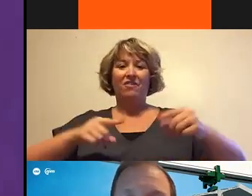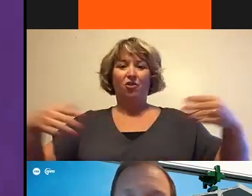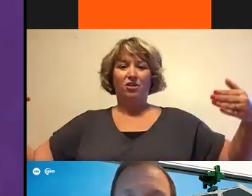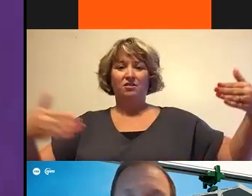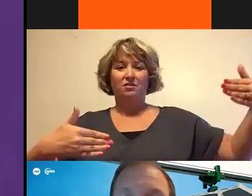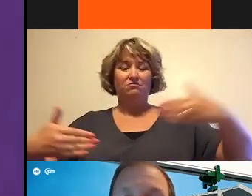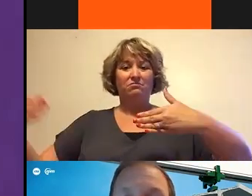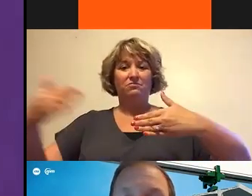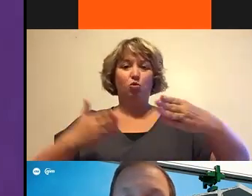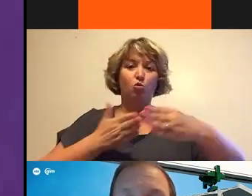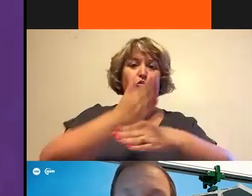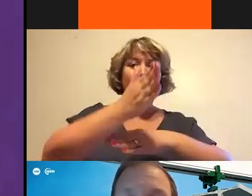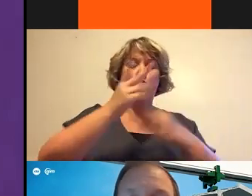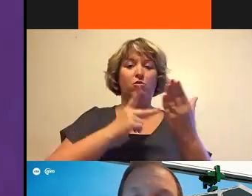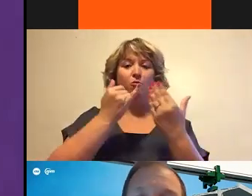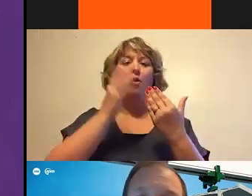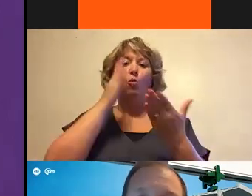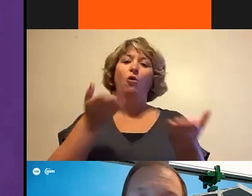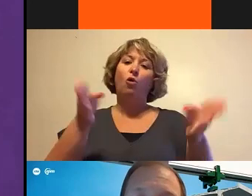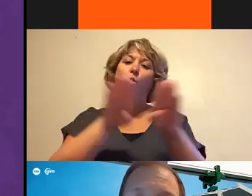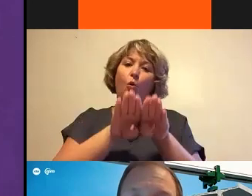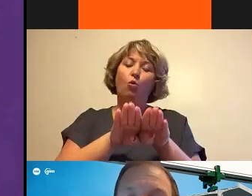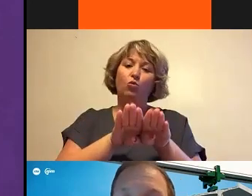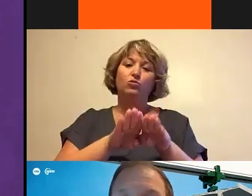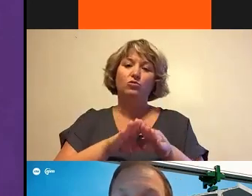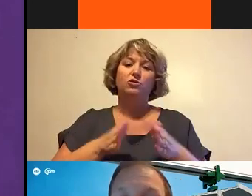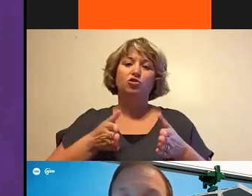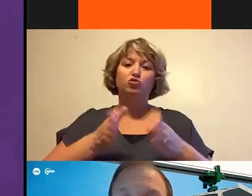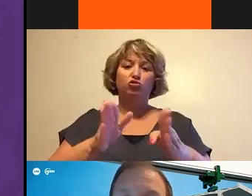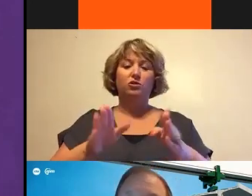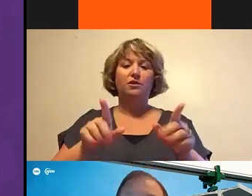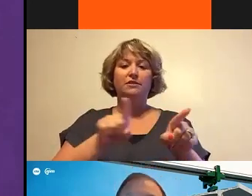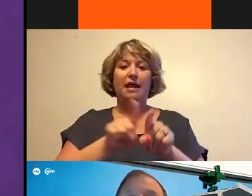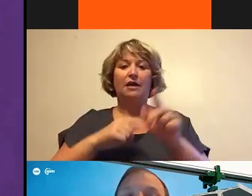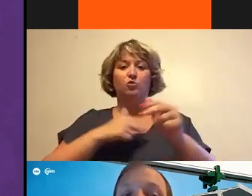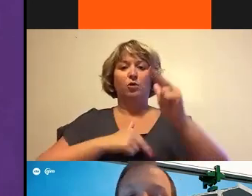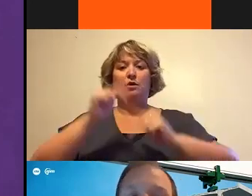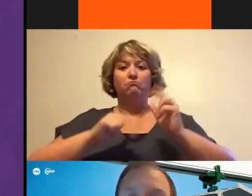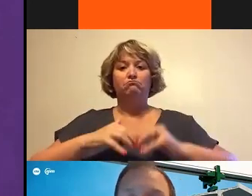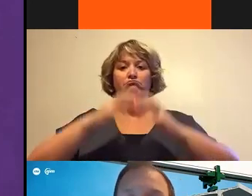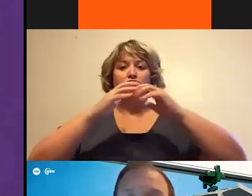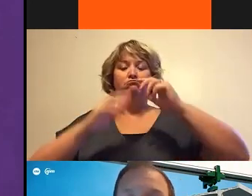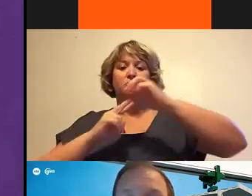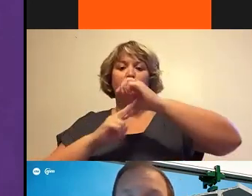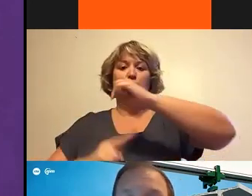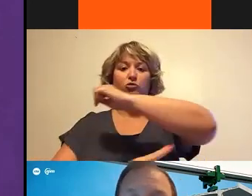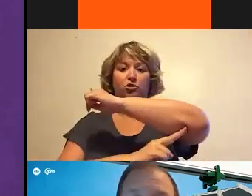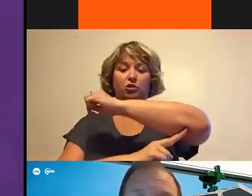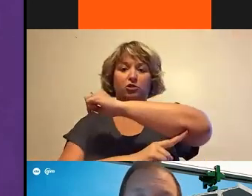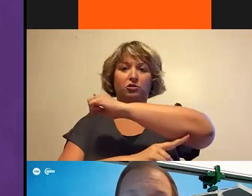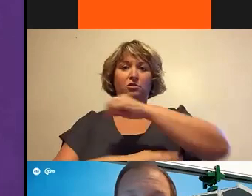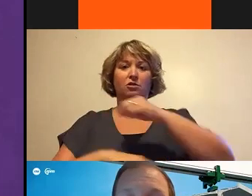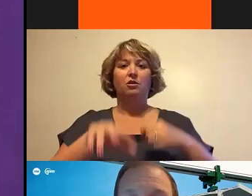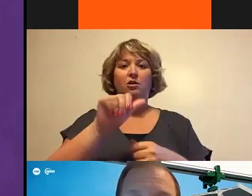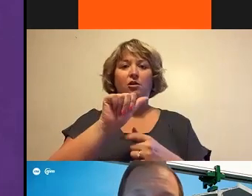through the project, we will be closing them down as we erect the bridge over the cross streets. So some of the side streets between Ardmore,